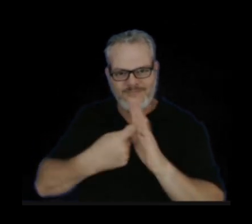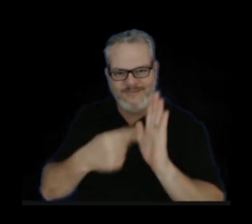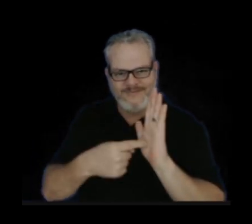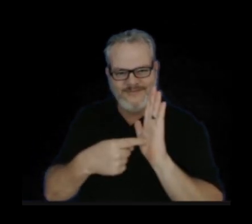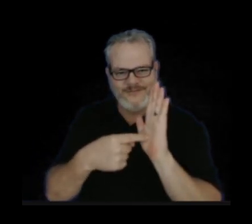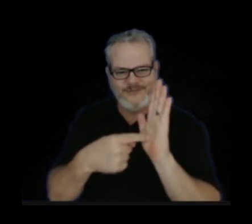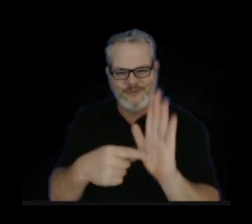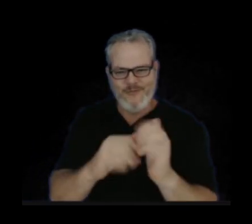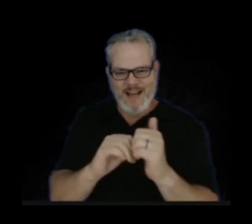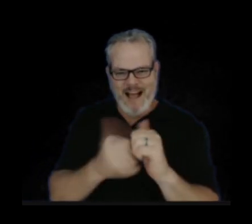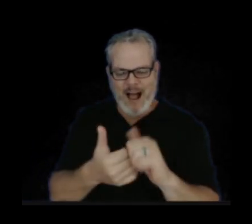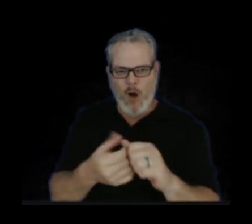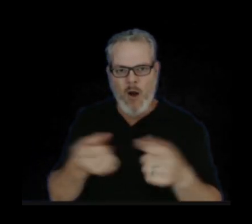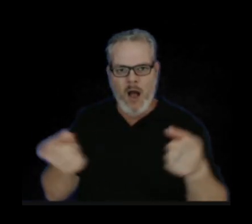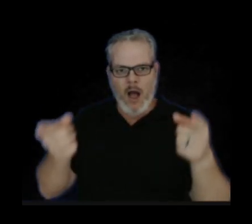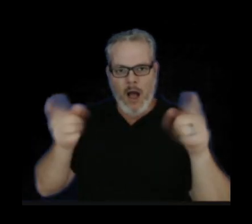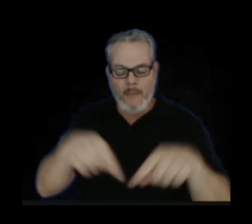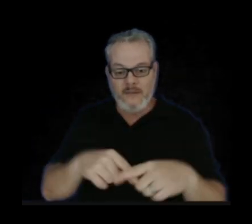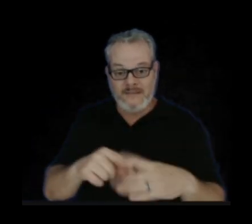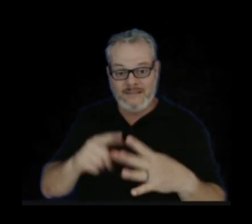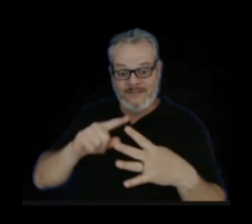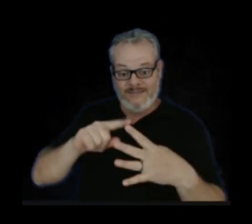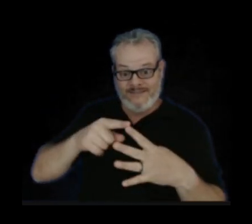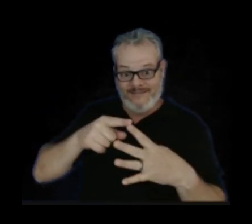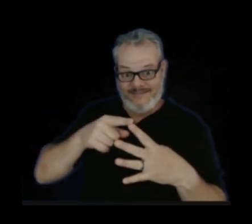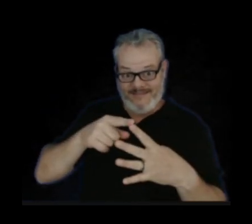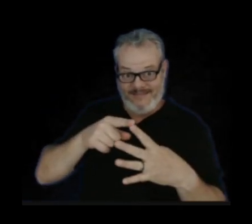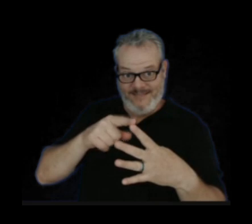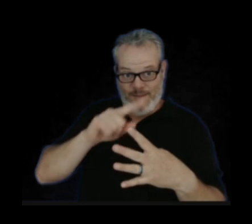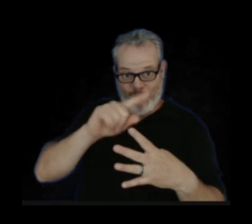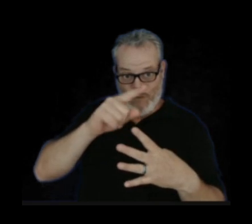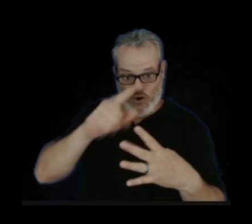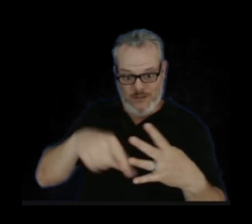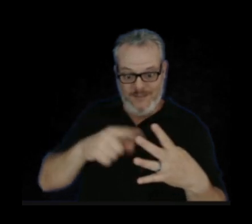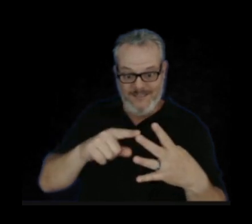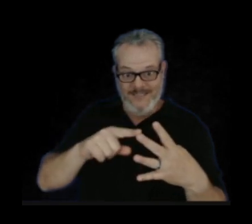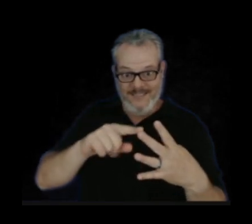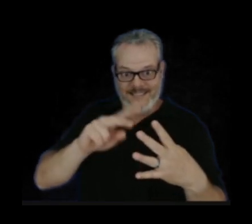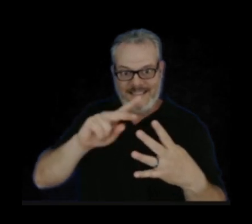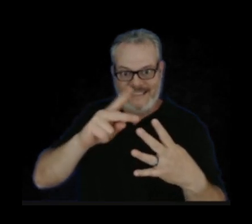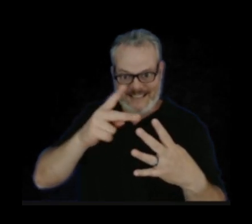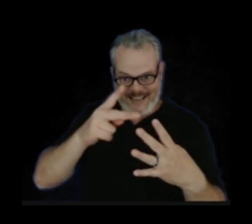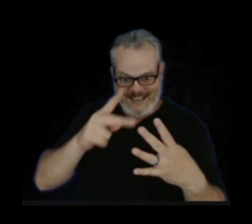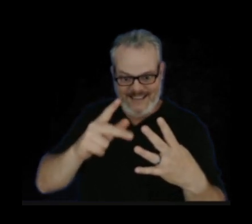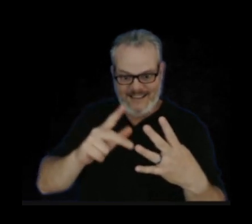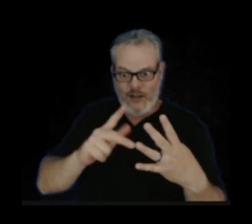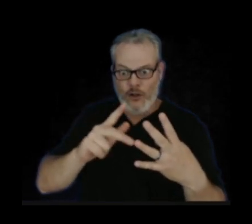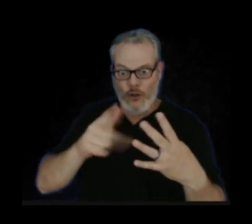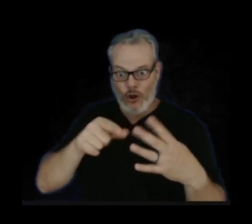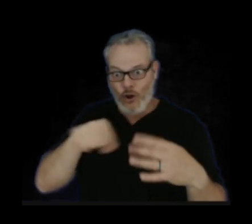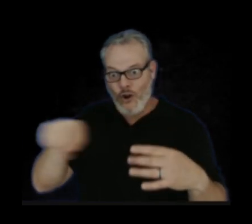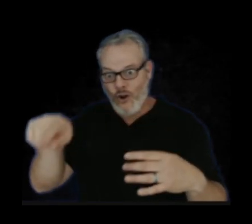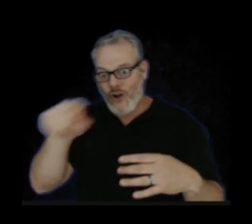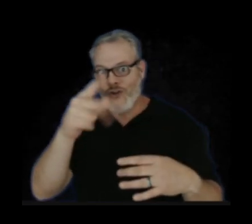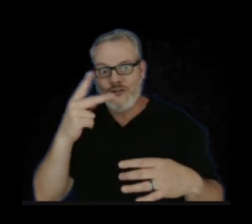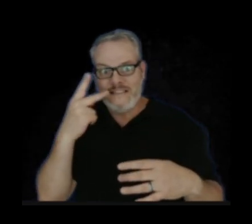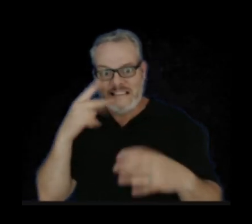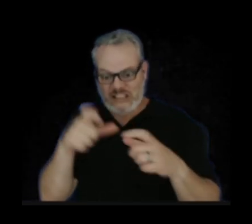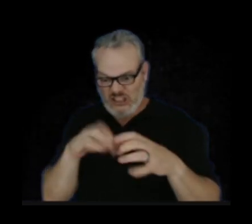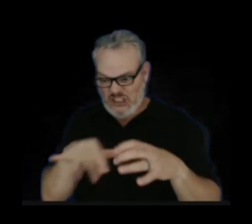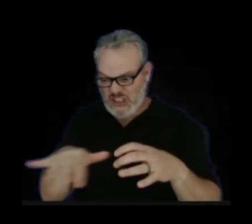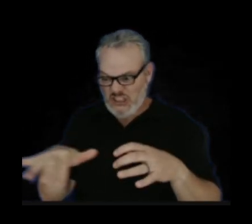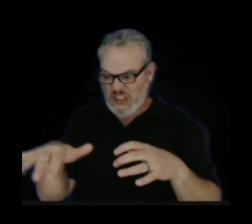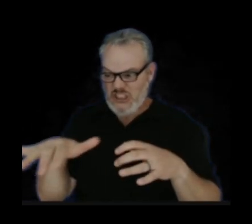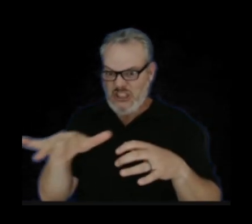as it opens up to the right, that first flow coming down towards the crater, and a first pad of lava on the crater floor. Fissures continue